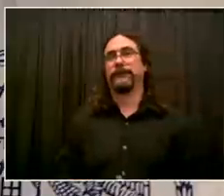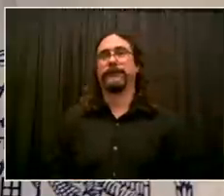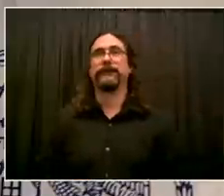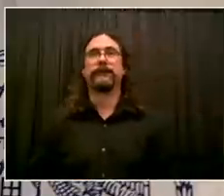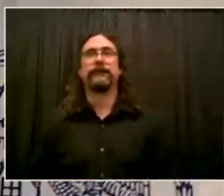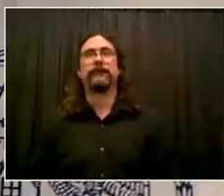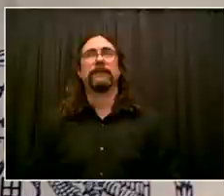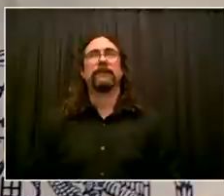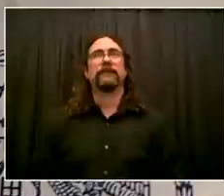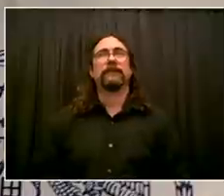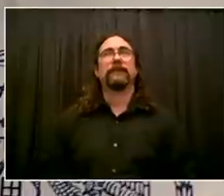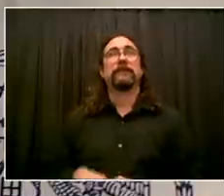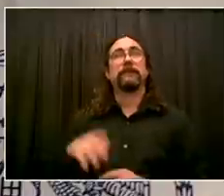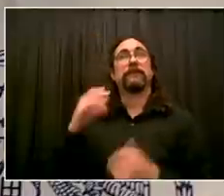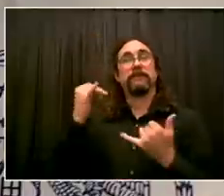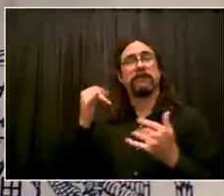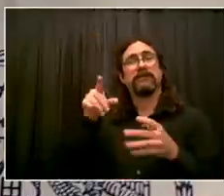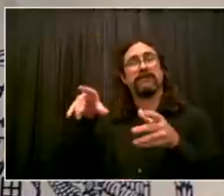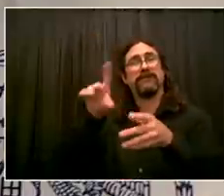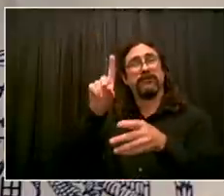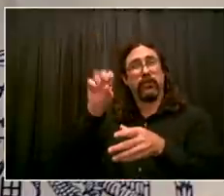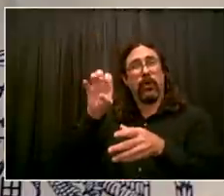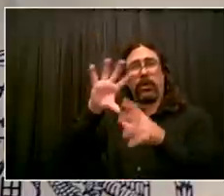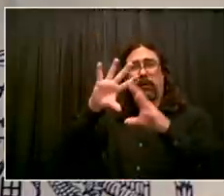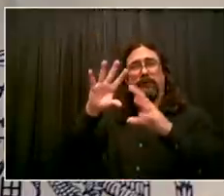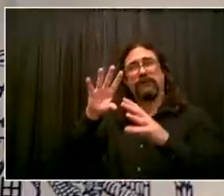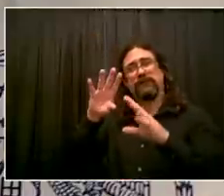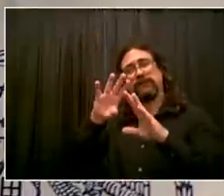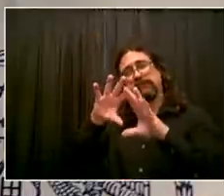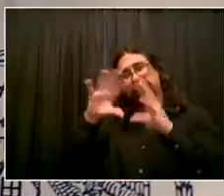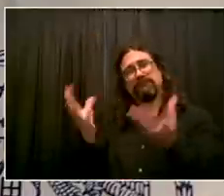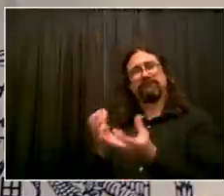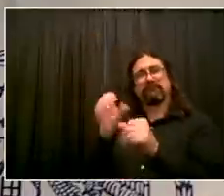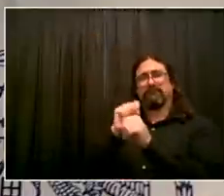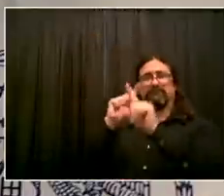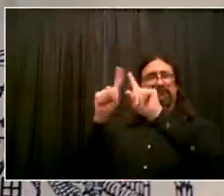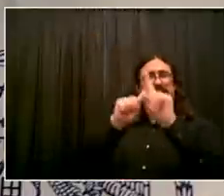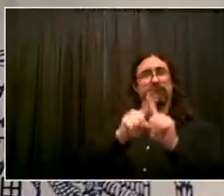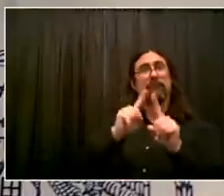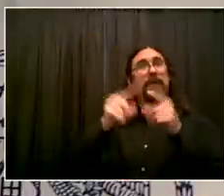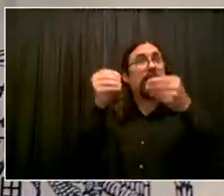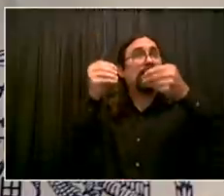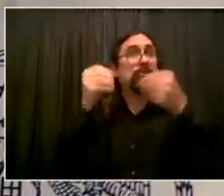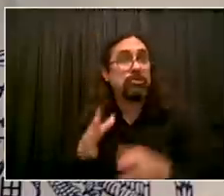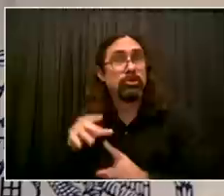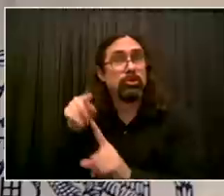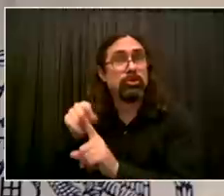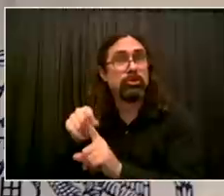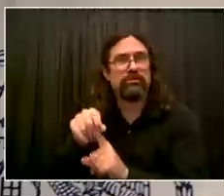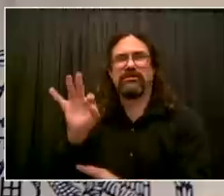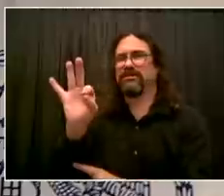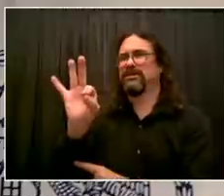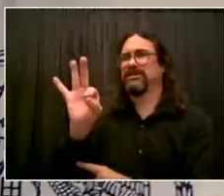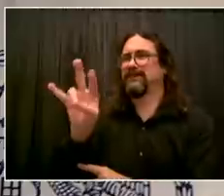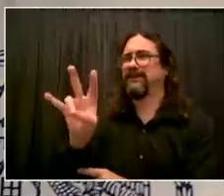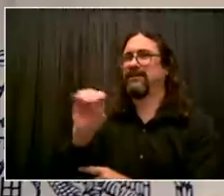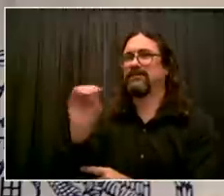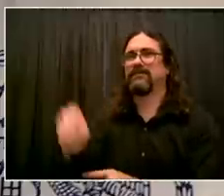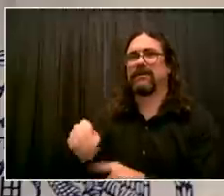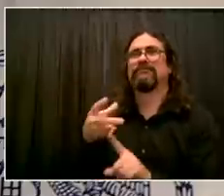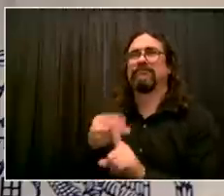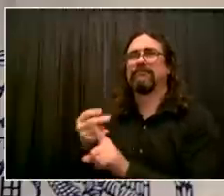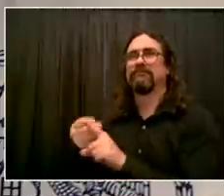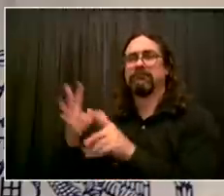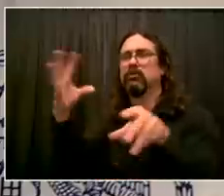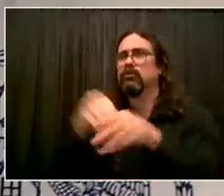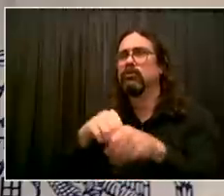And we've gotten information from the United Federation of Teachers. They're doing their own tracking. They believe that for their members, teachers, paras, other members, that number is actually